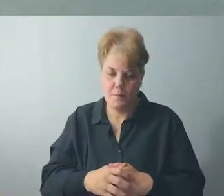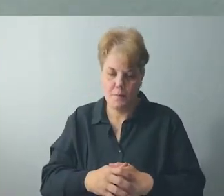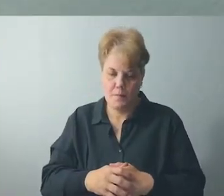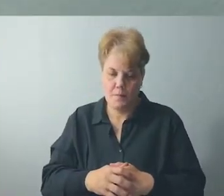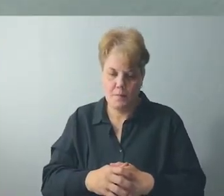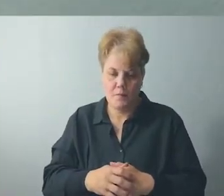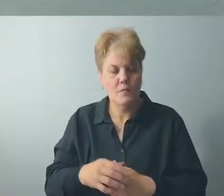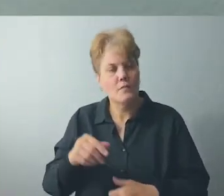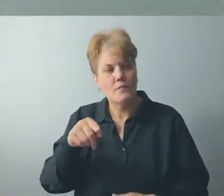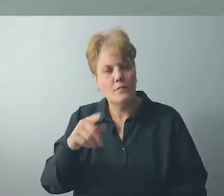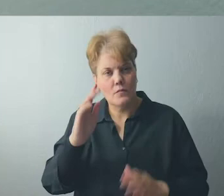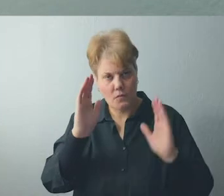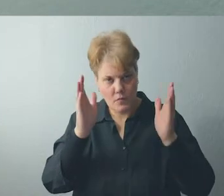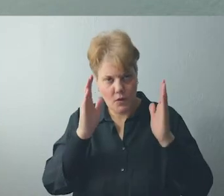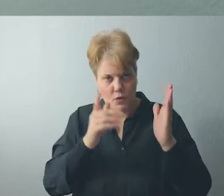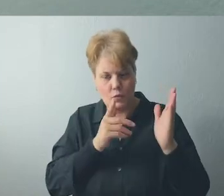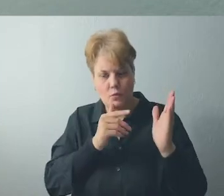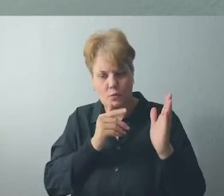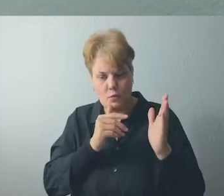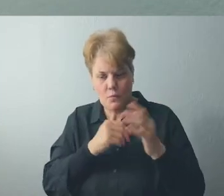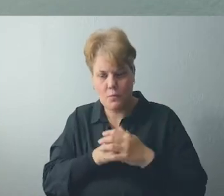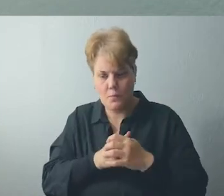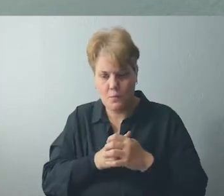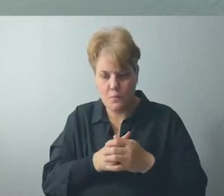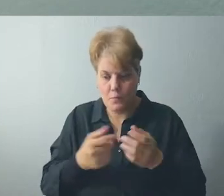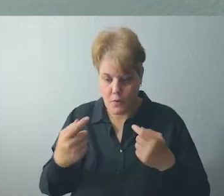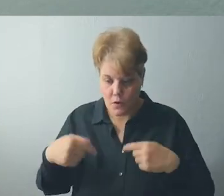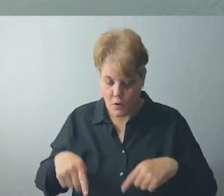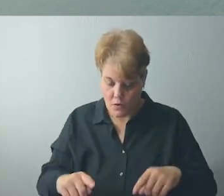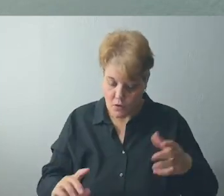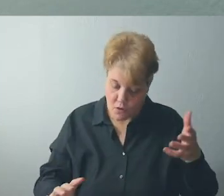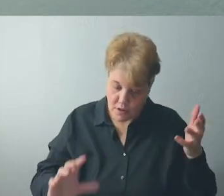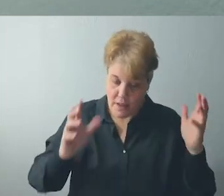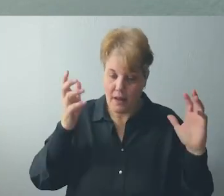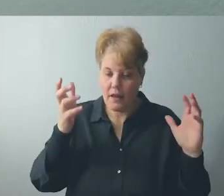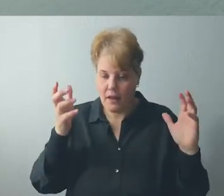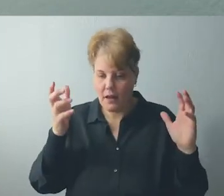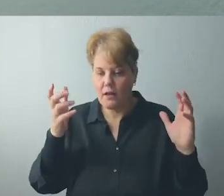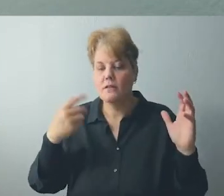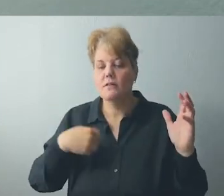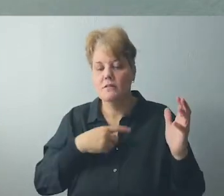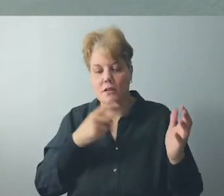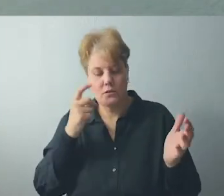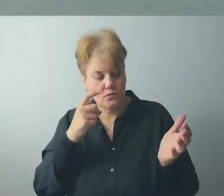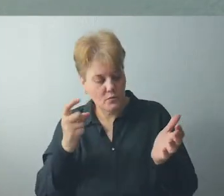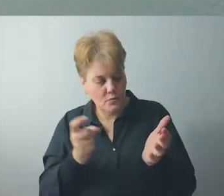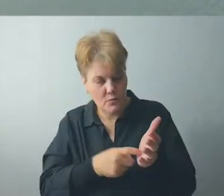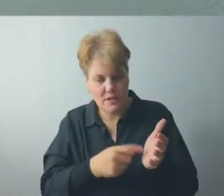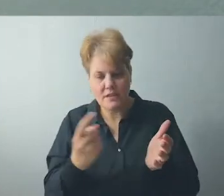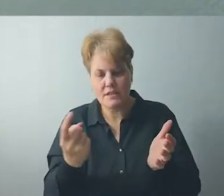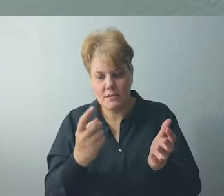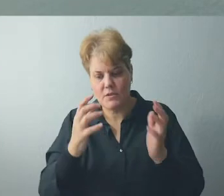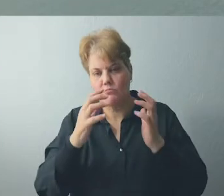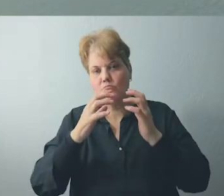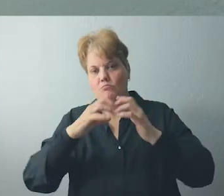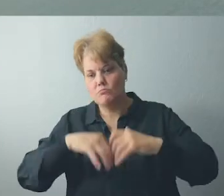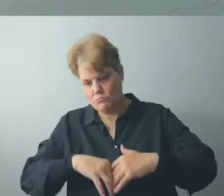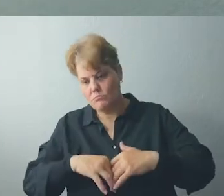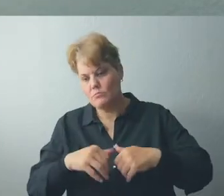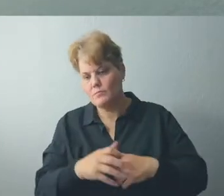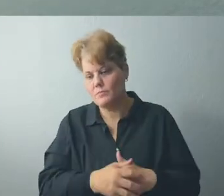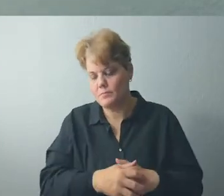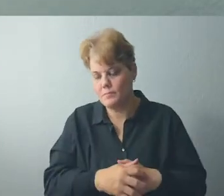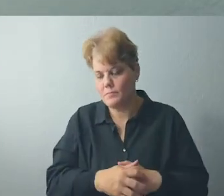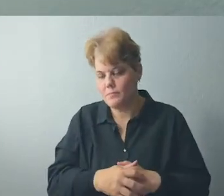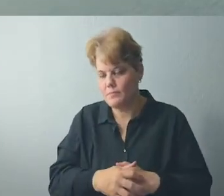especially when chaos reigns in our culture? During this time, we all realize that